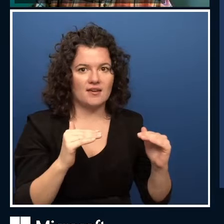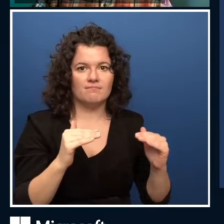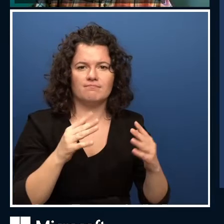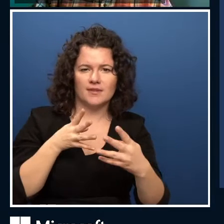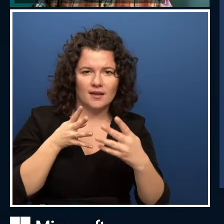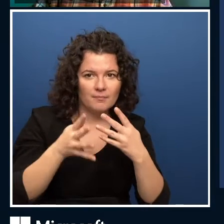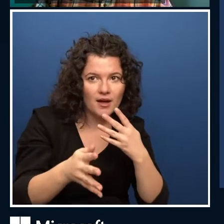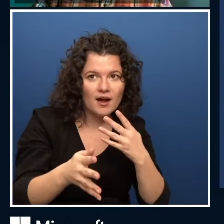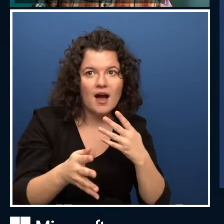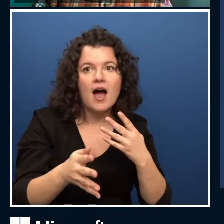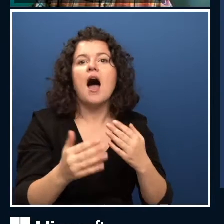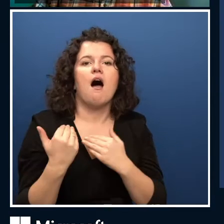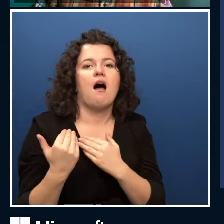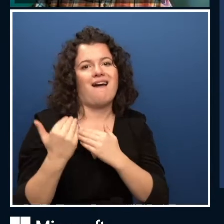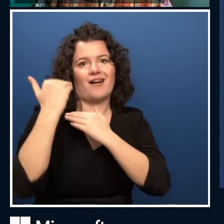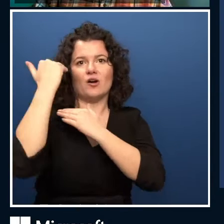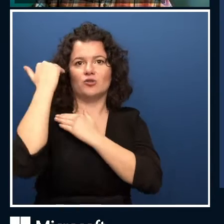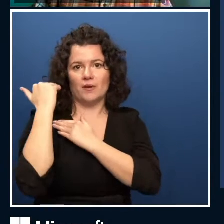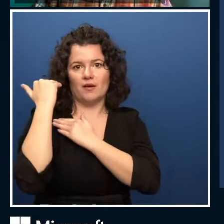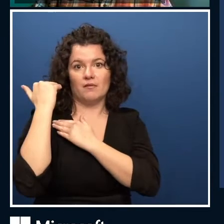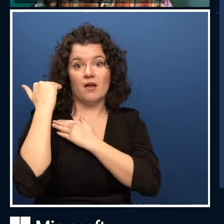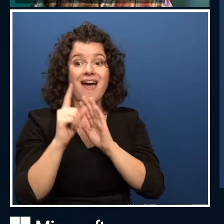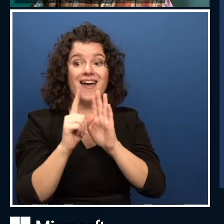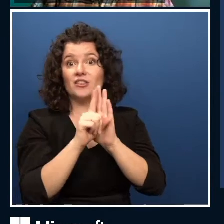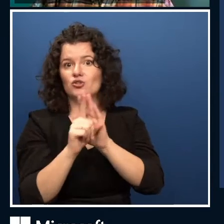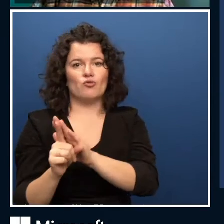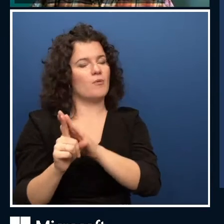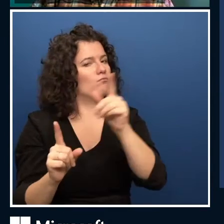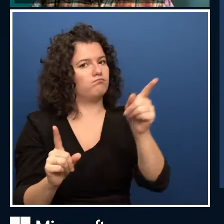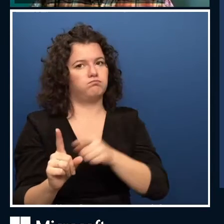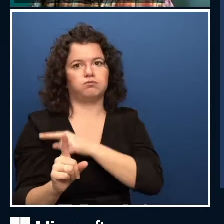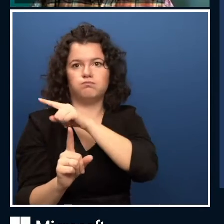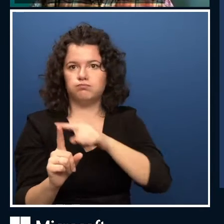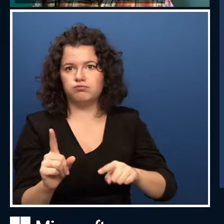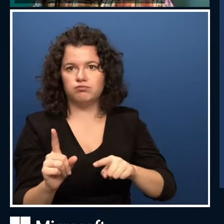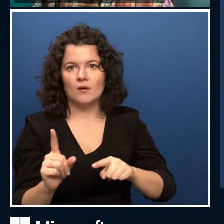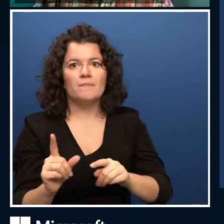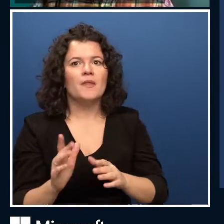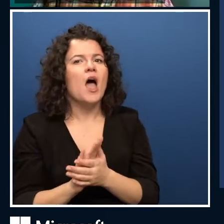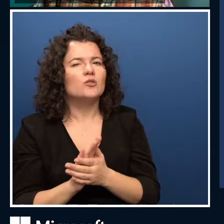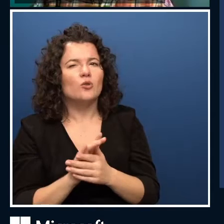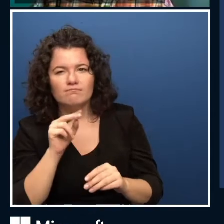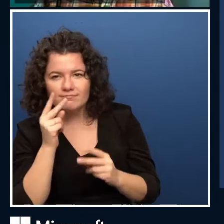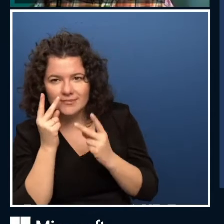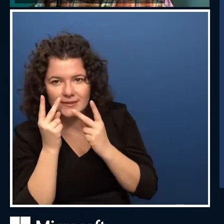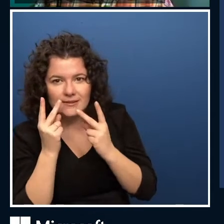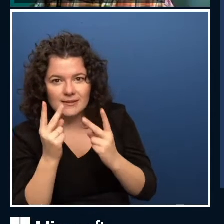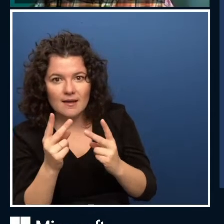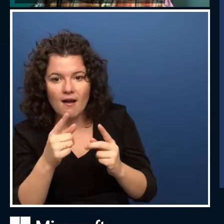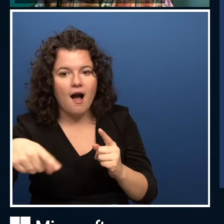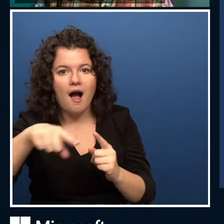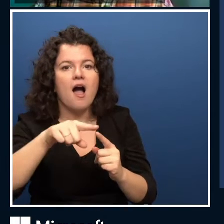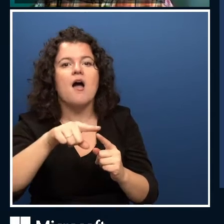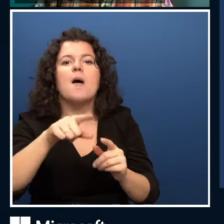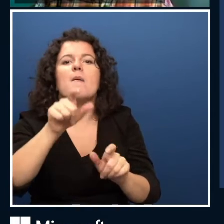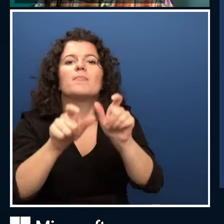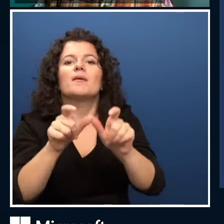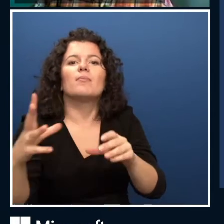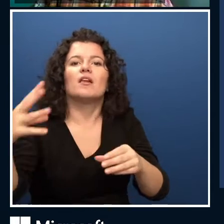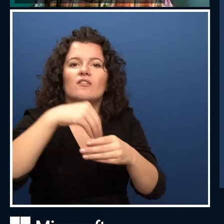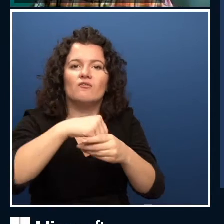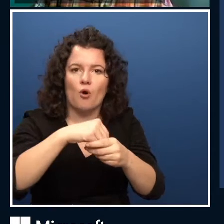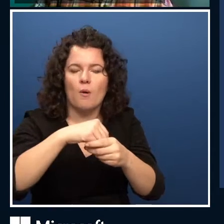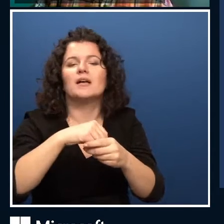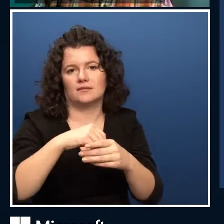-discrimination, notice and consent, and lawful surveillance. So these are specific things. If you search for the Microsoft facial recognition